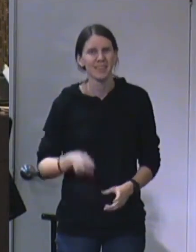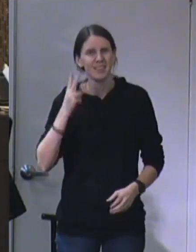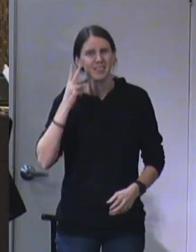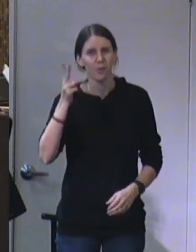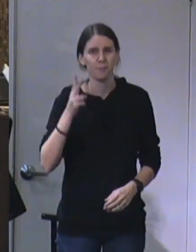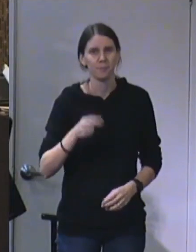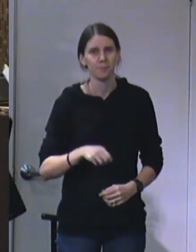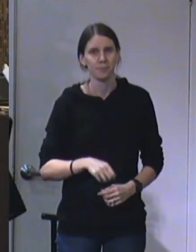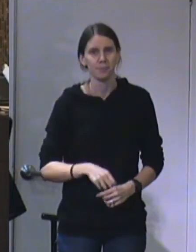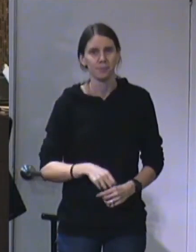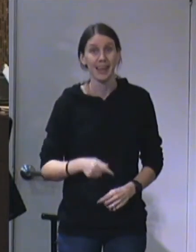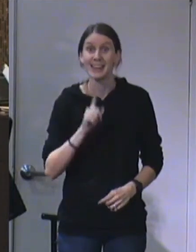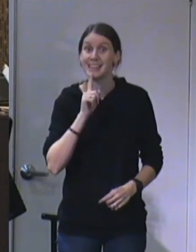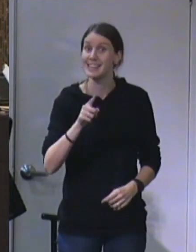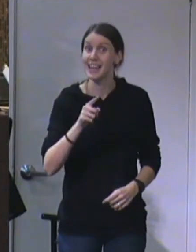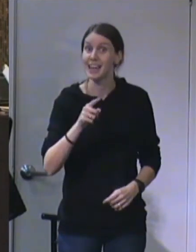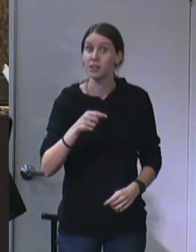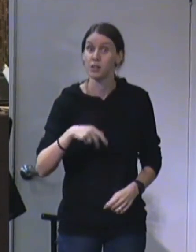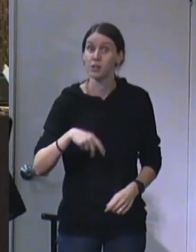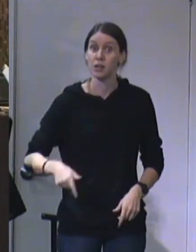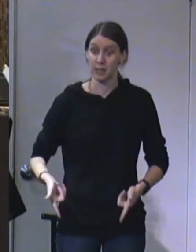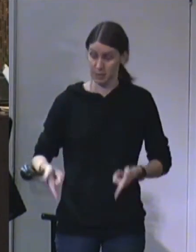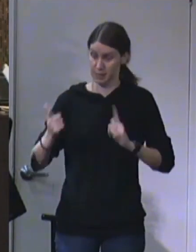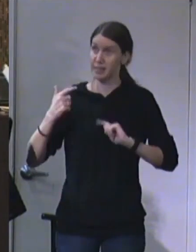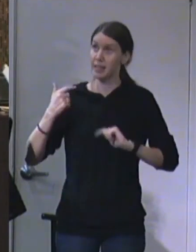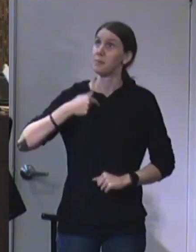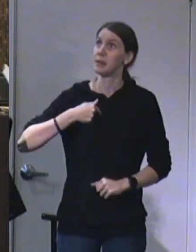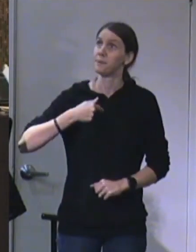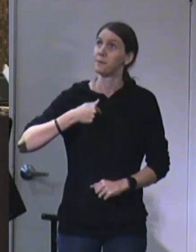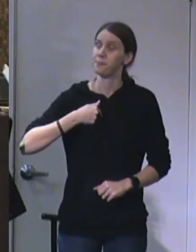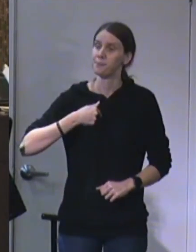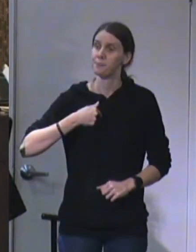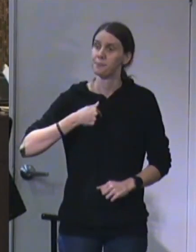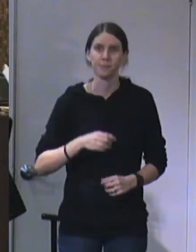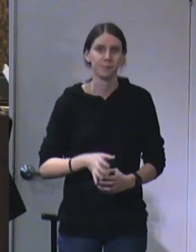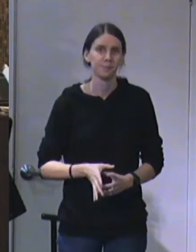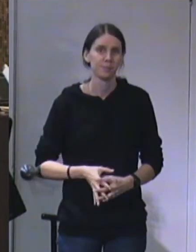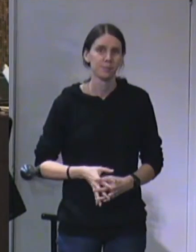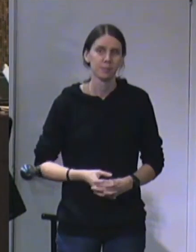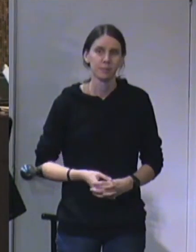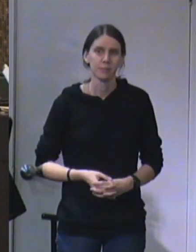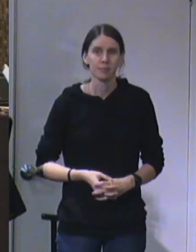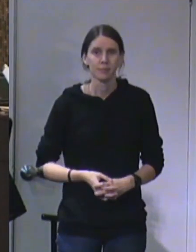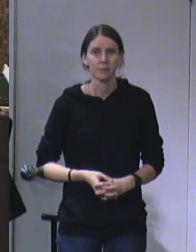He said, let it be me. Let it be me.